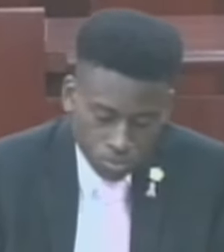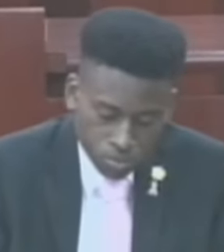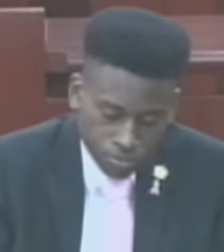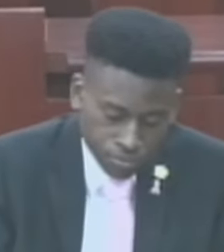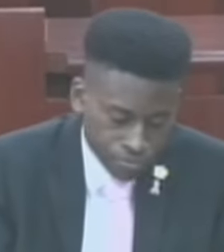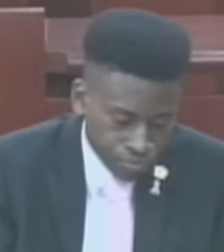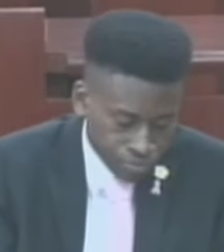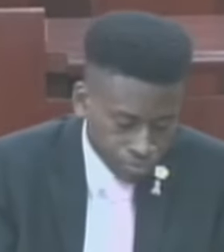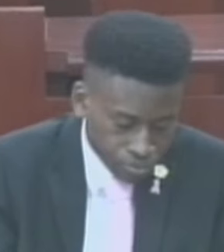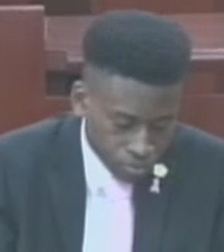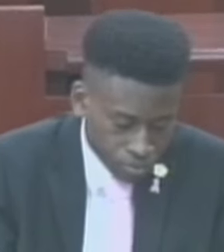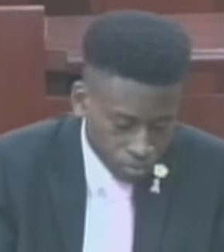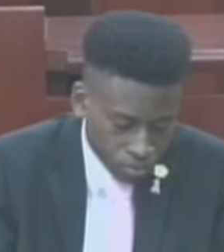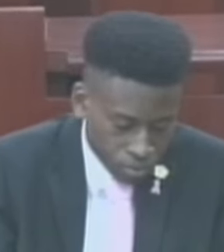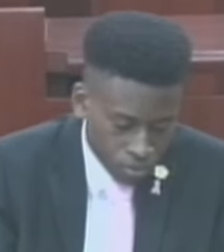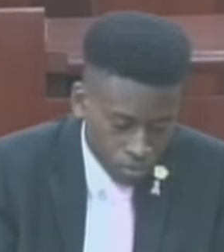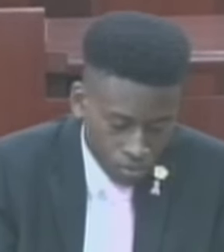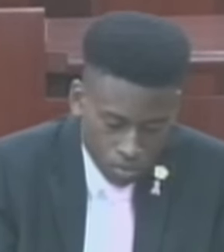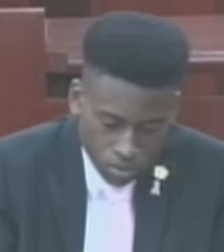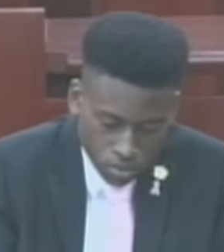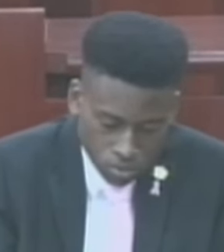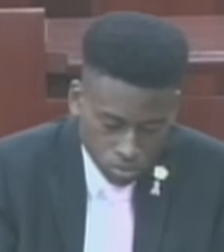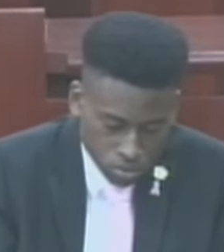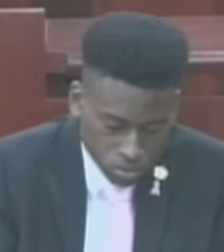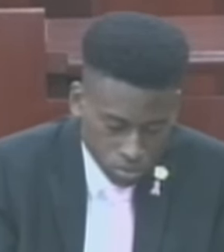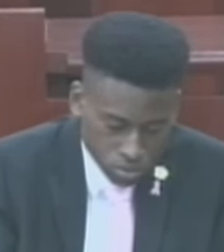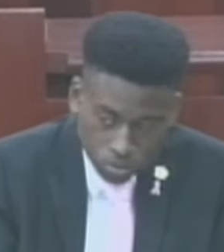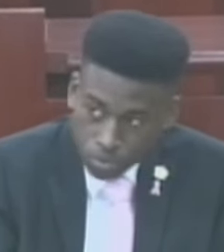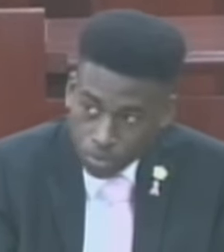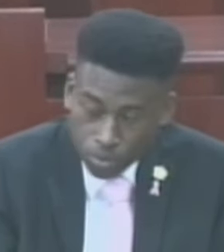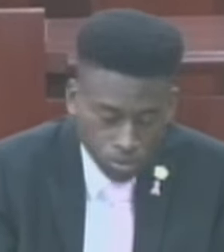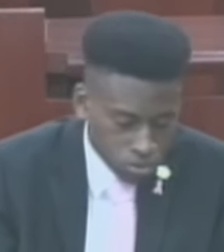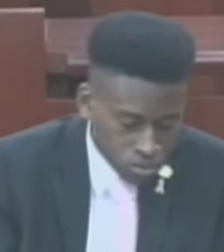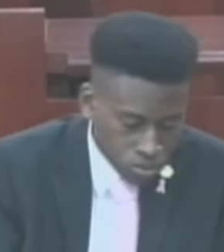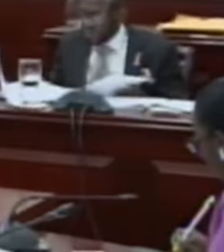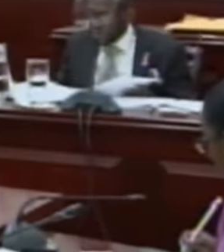Member for St. Christopher 7 may we have the motion again please